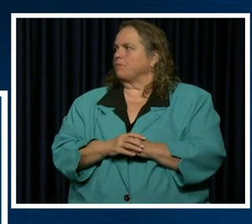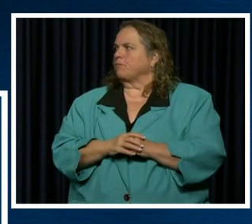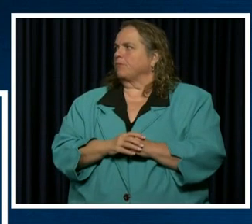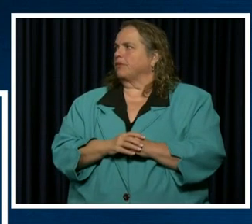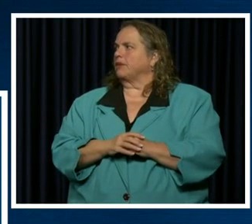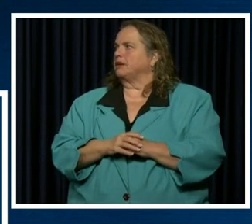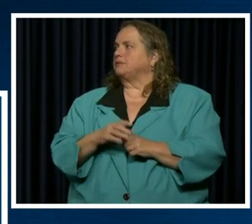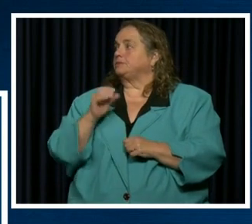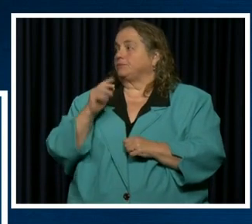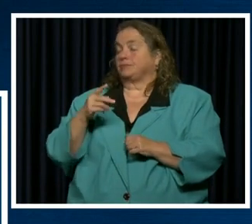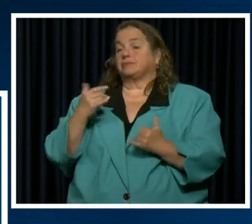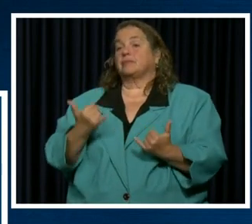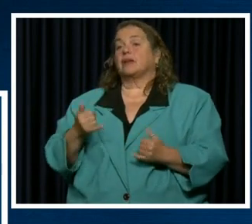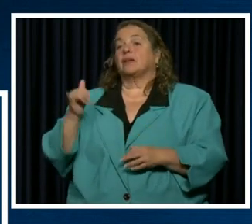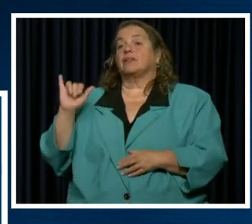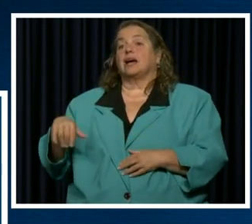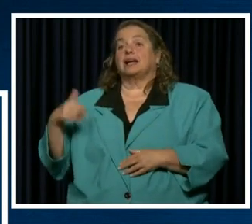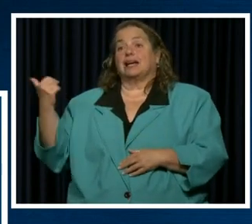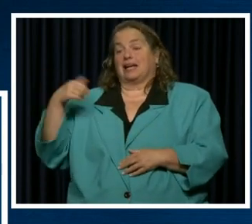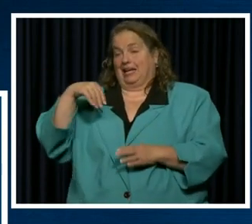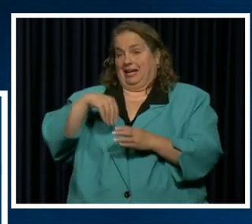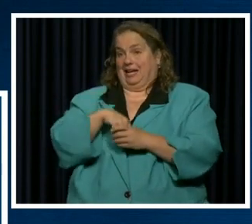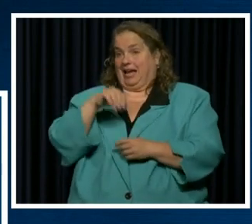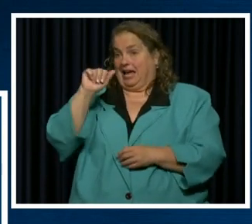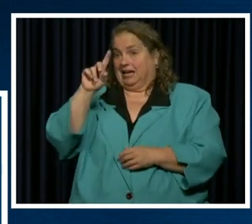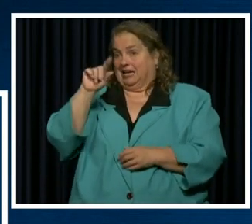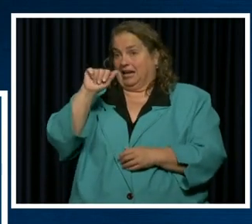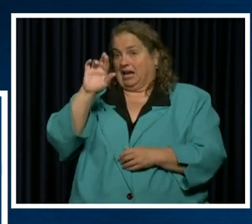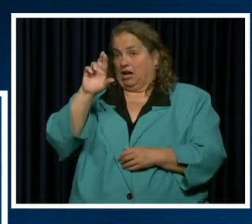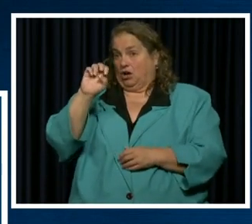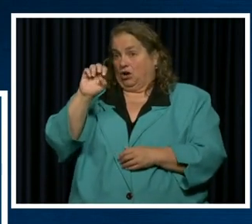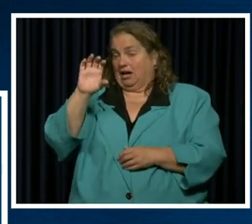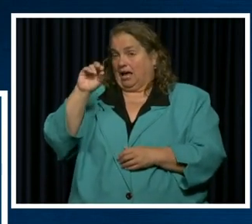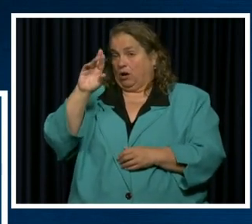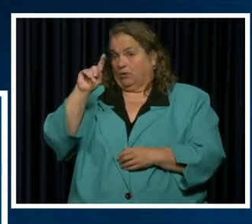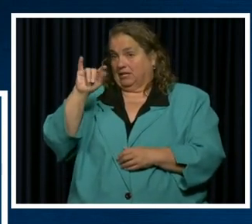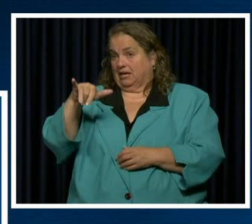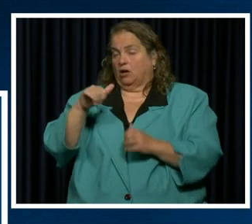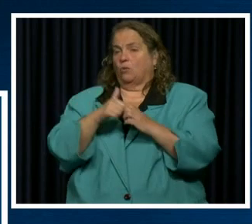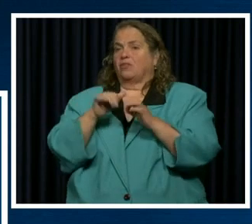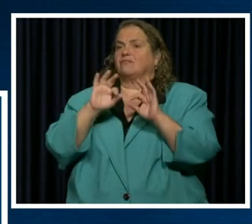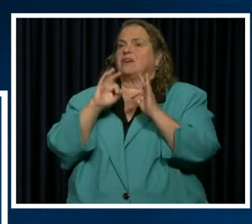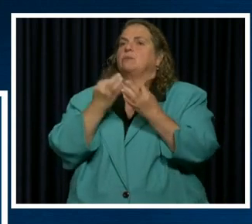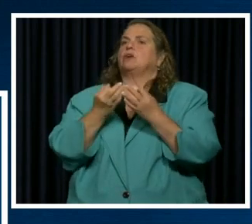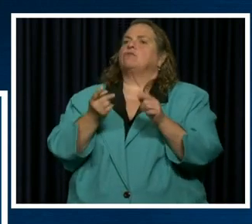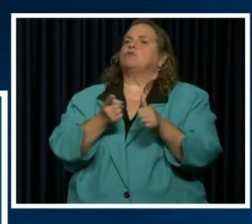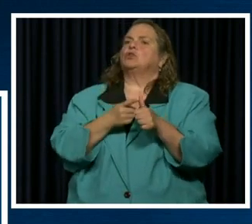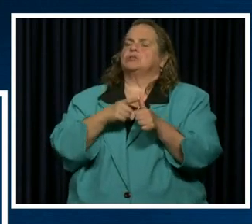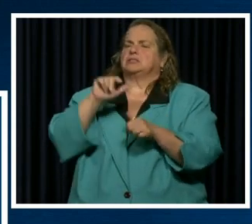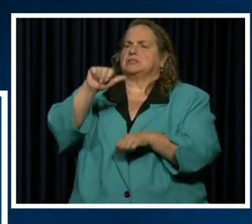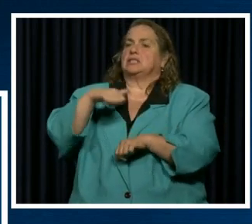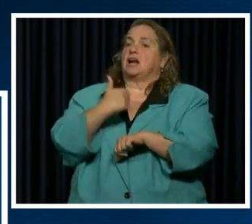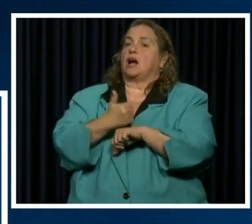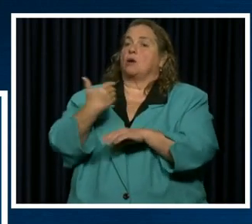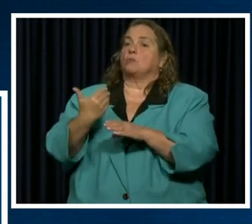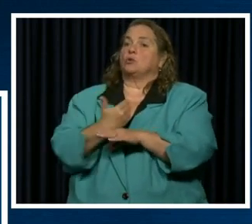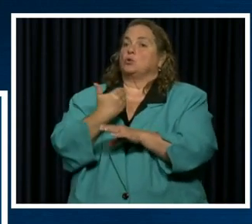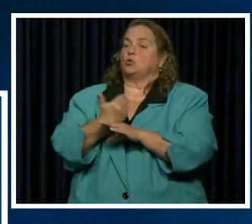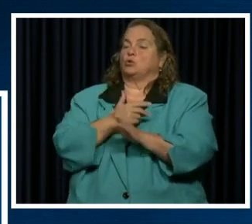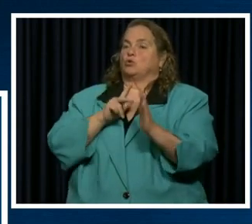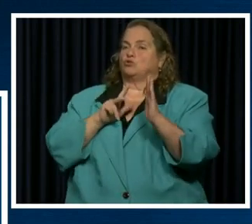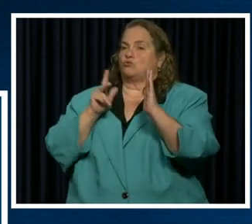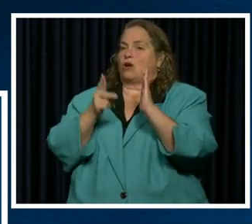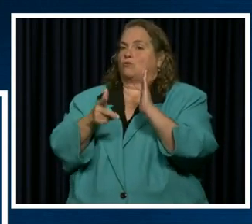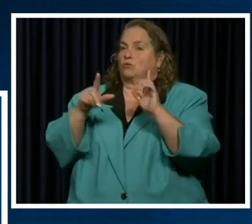All right, so this is in Adair County with Family First setting up a new drive through